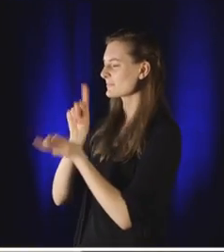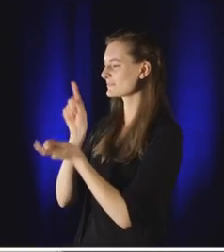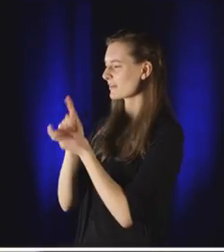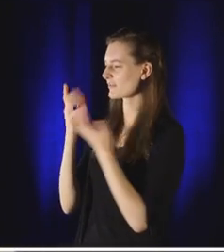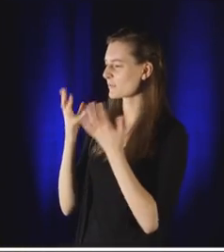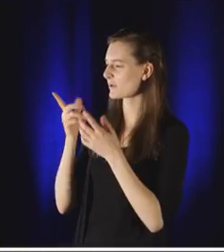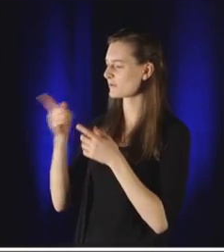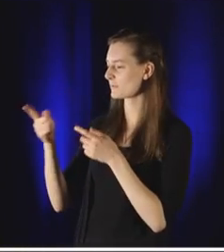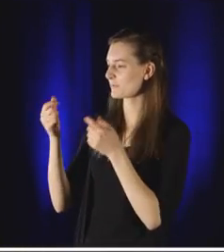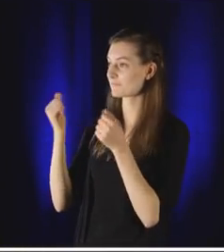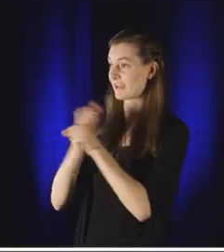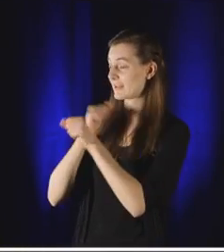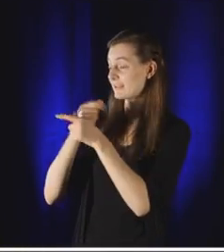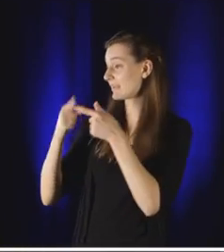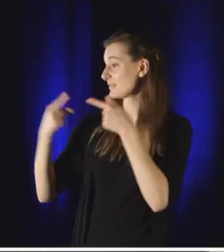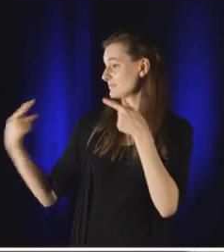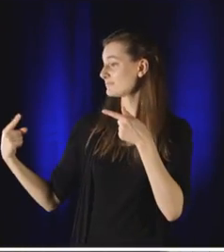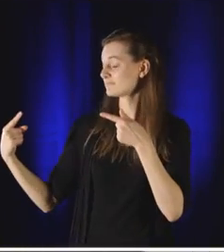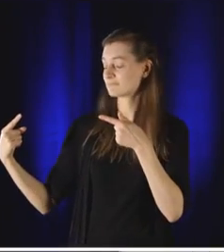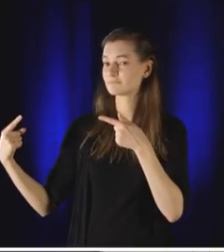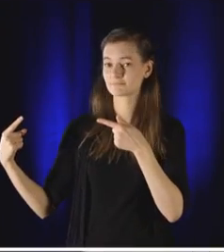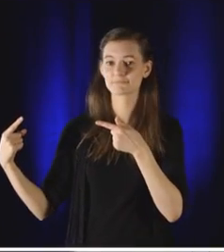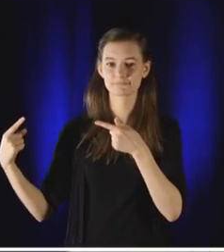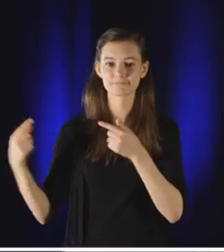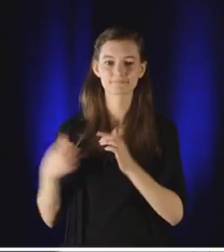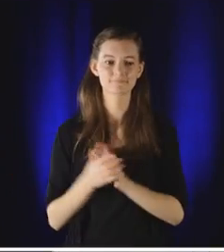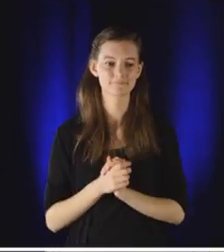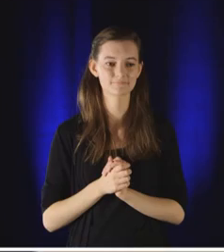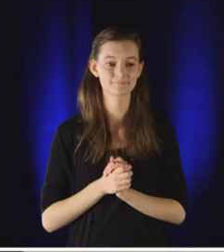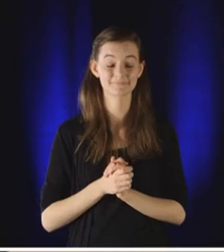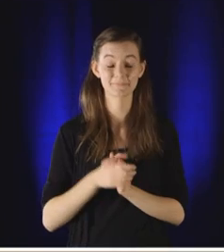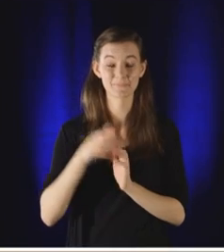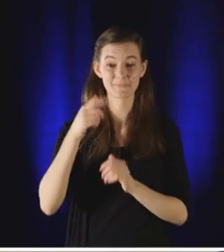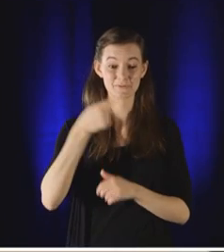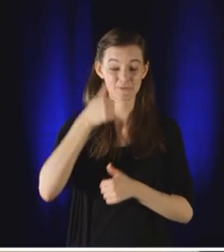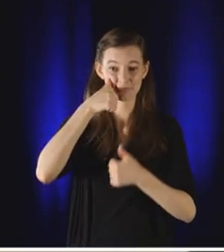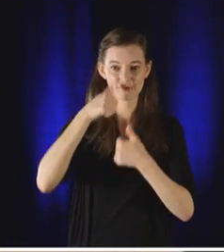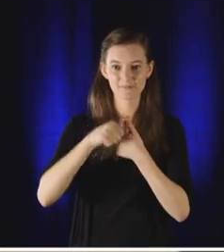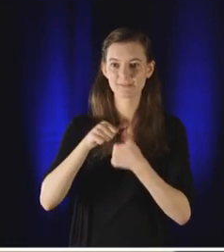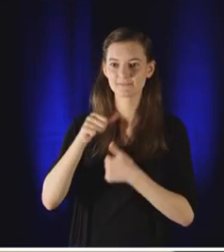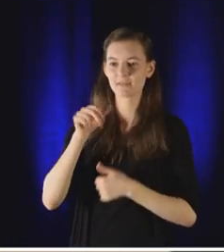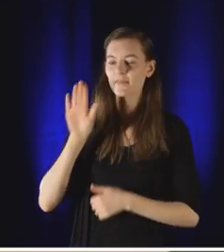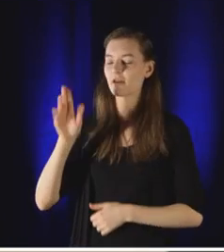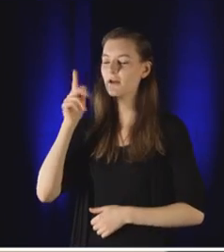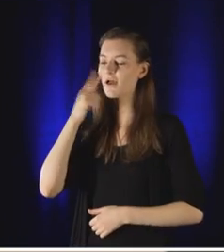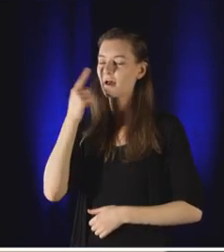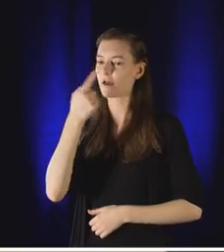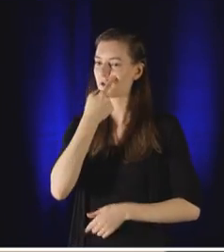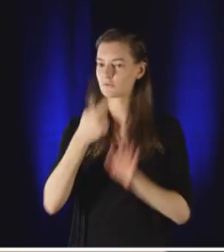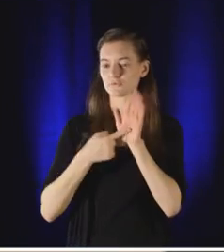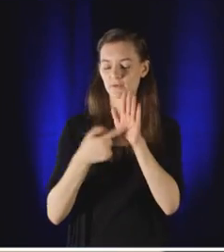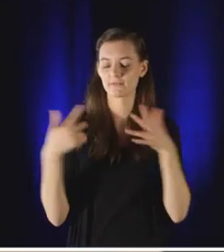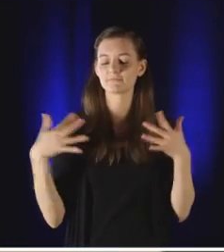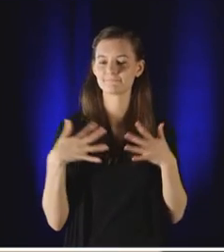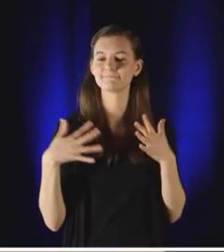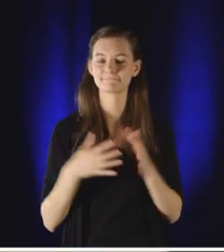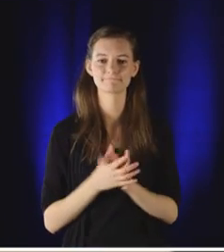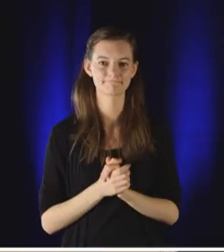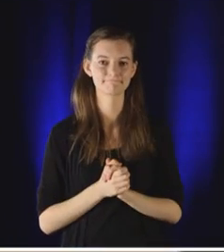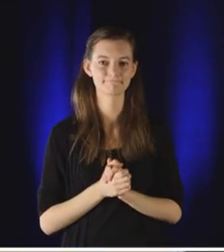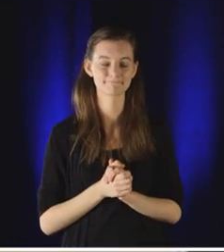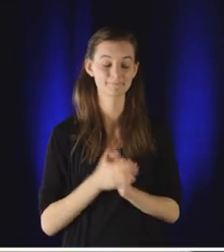you've become exactly what you used to stand against. And she recalls seeing fear in their eyes.